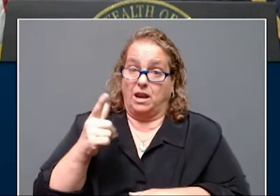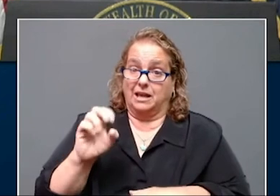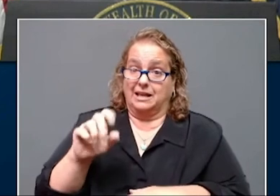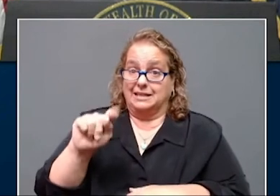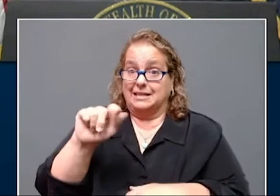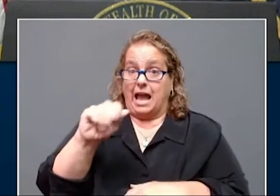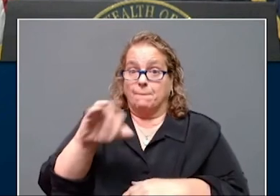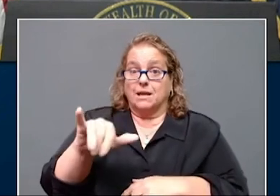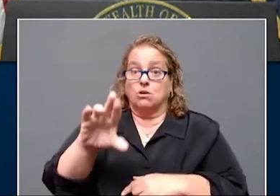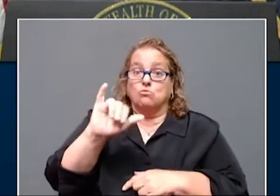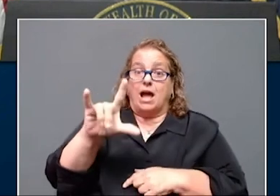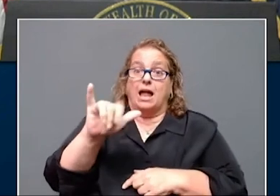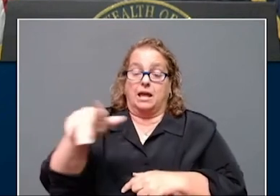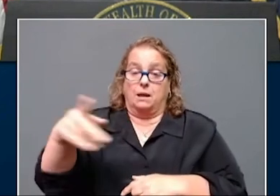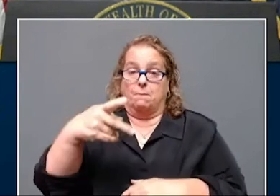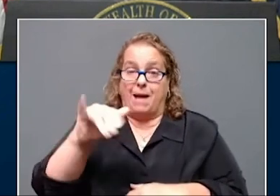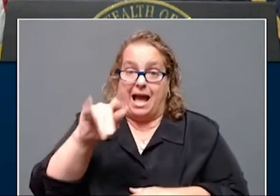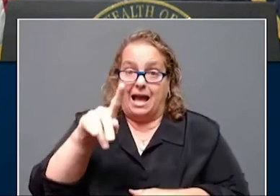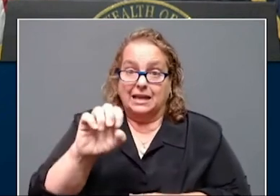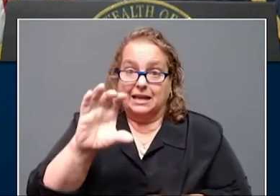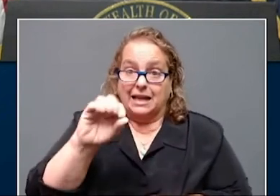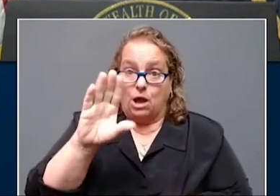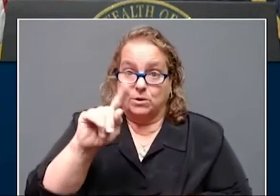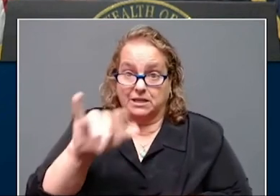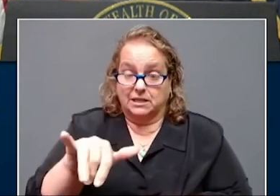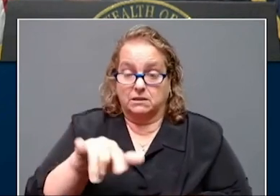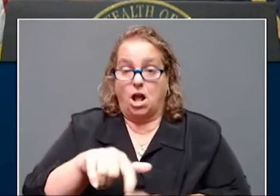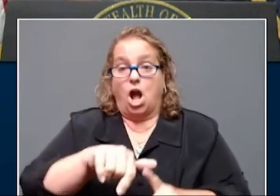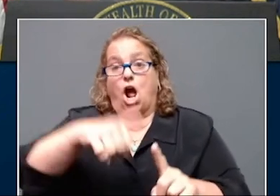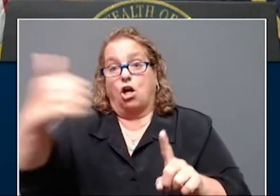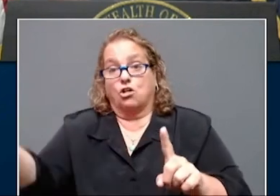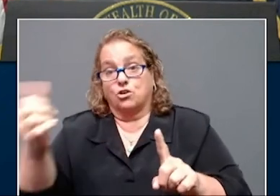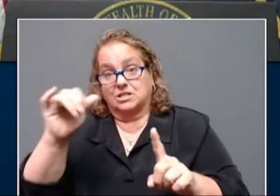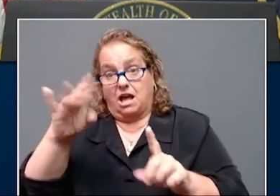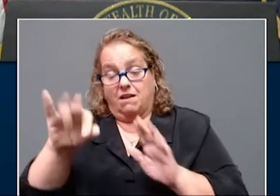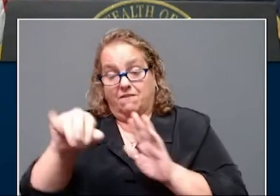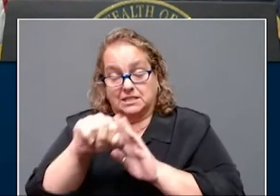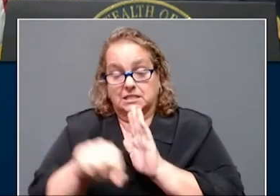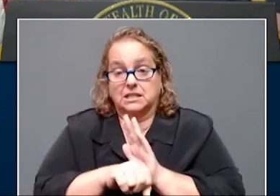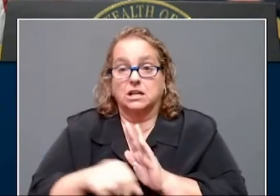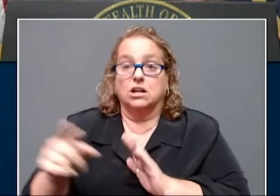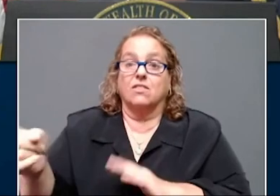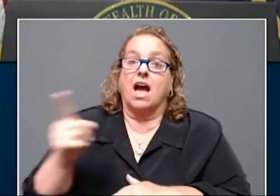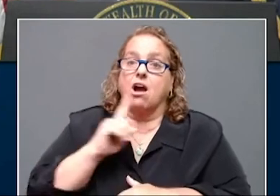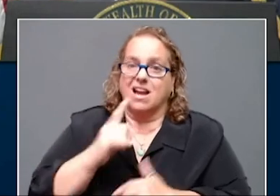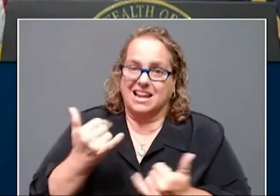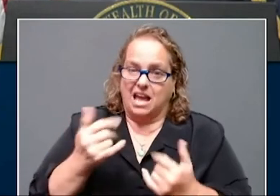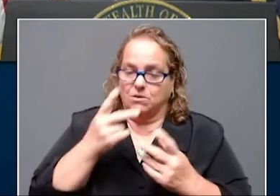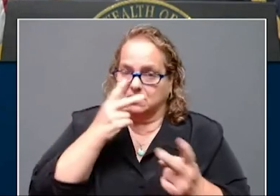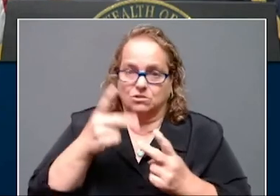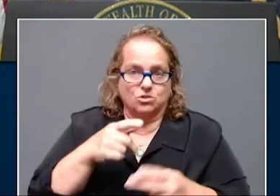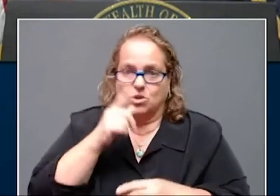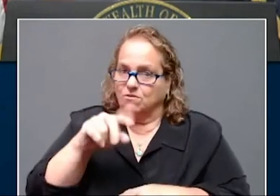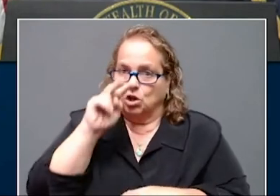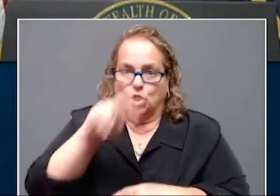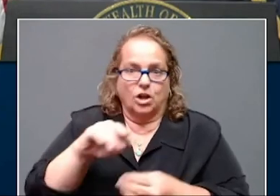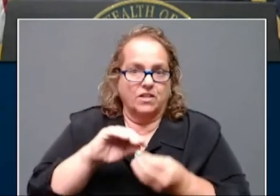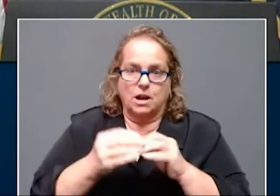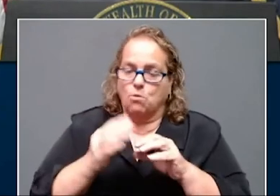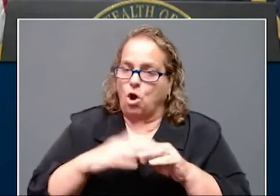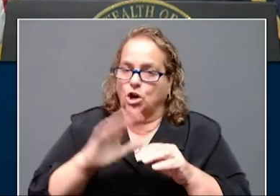think it's not happening in your community, you are wrong. It's happening everywhere and it is now, as she says here, impacting